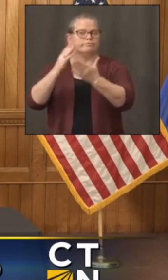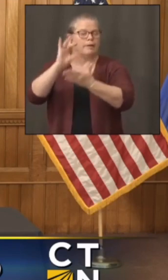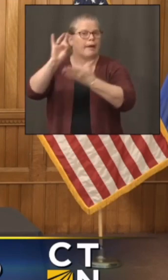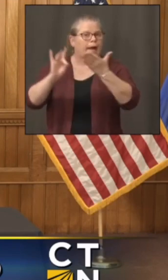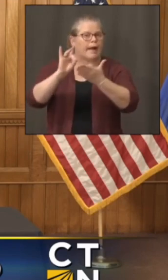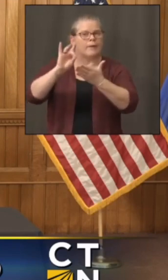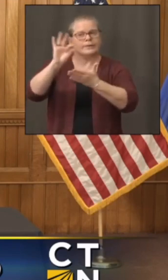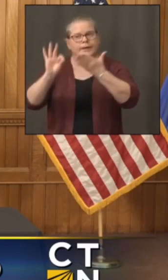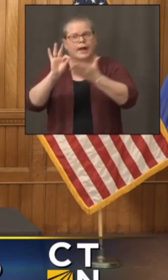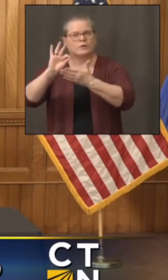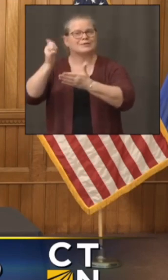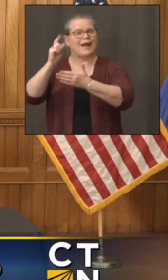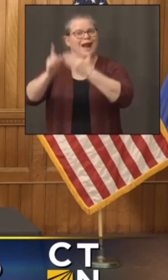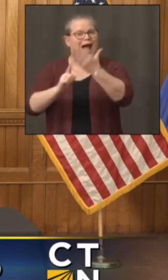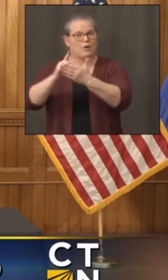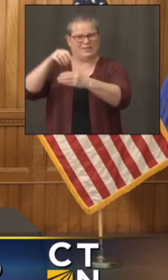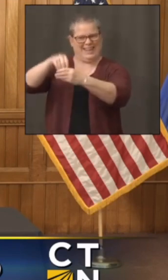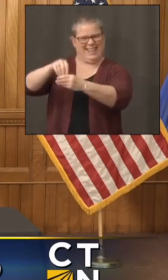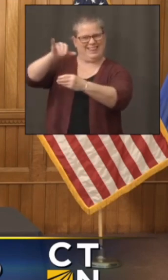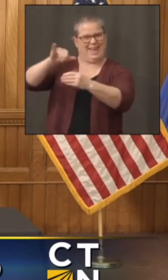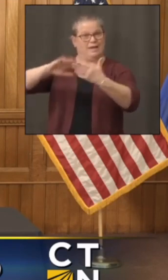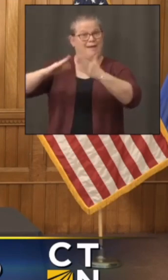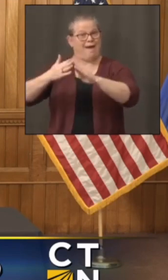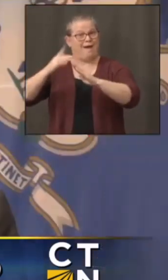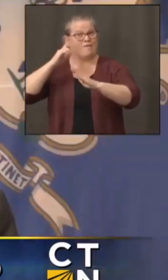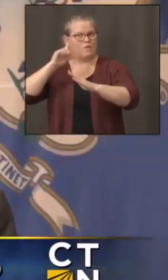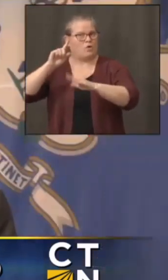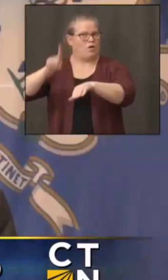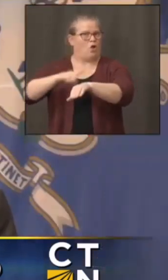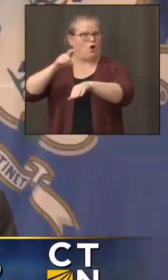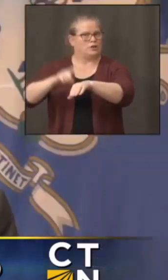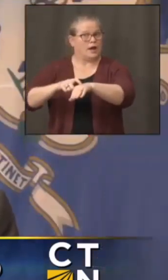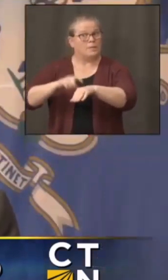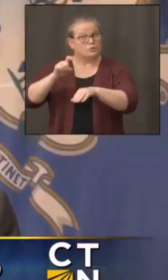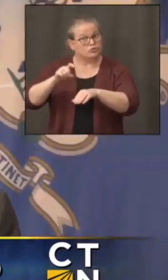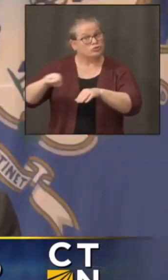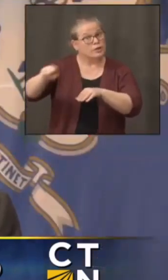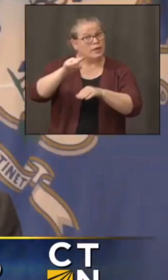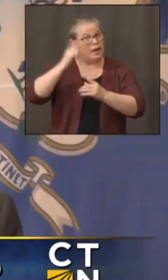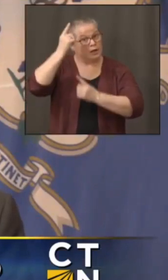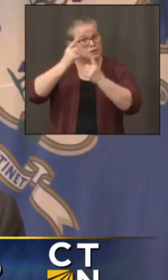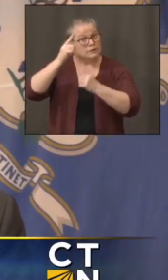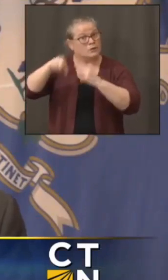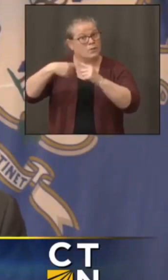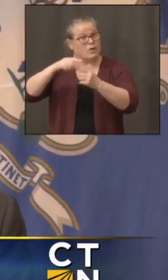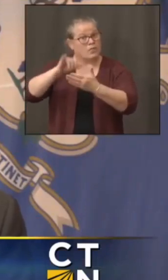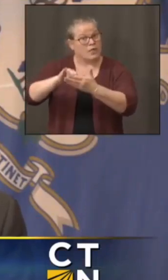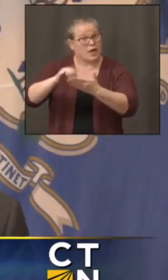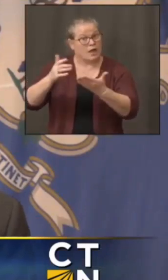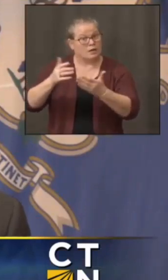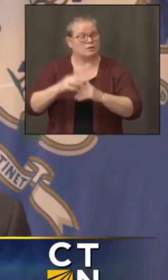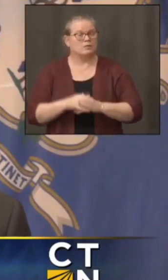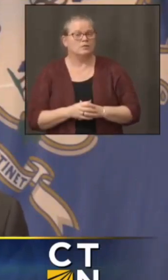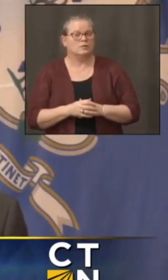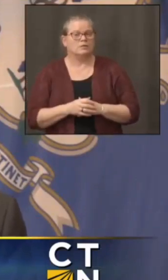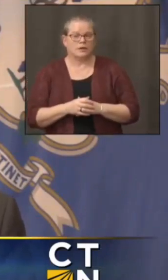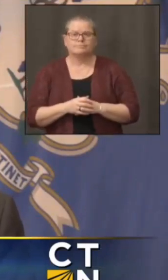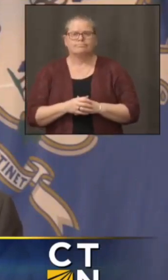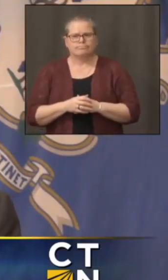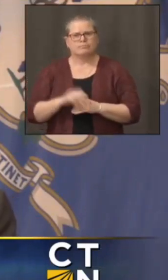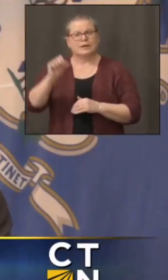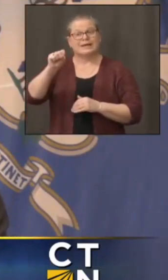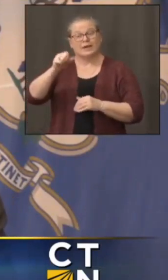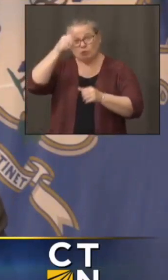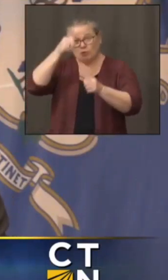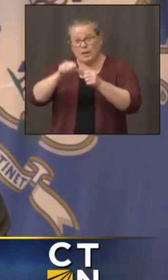you've laid out well i mean the recommendations yes i would say um remember the recommendations are people over 65